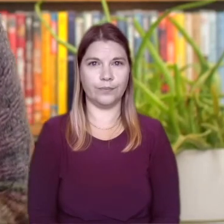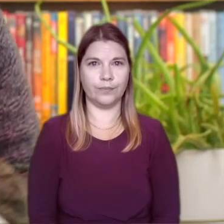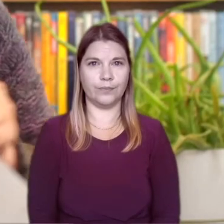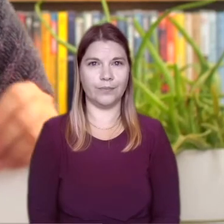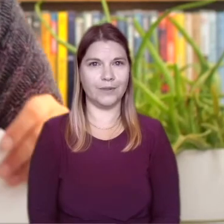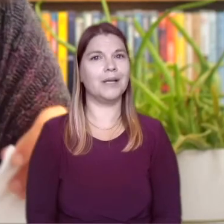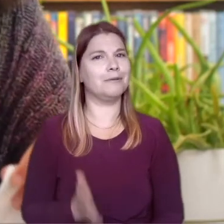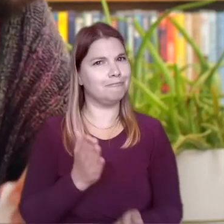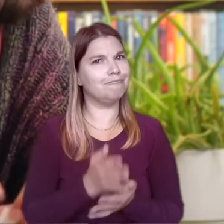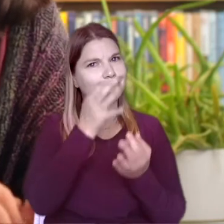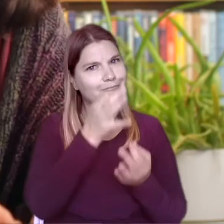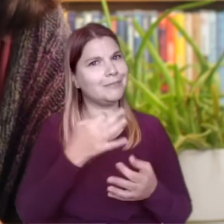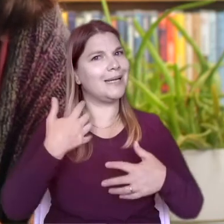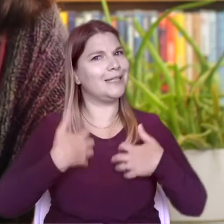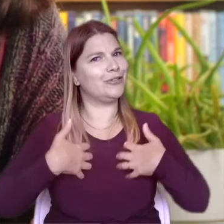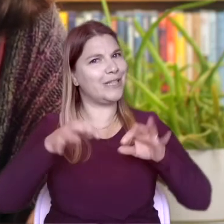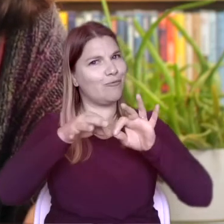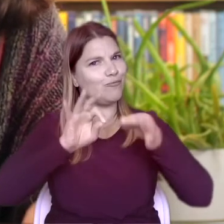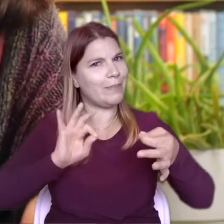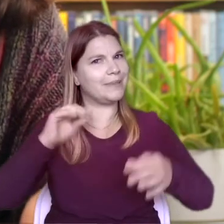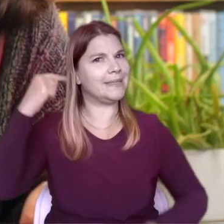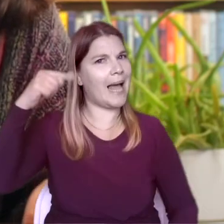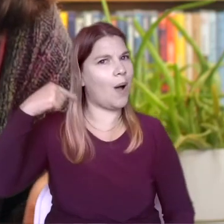that's quite an interesting ripping sound too